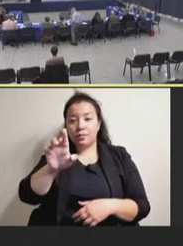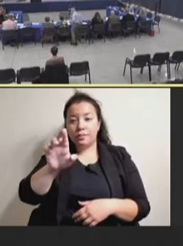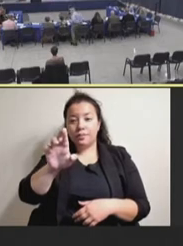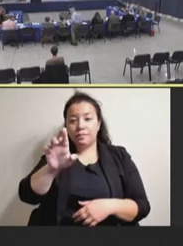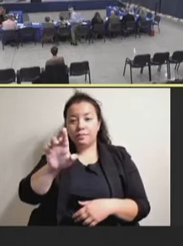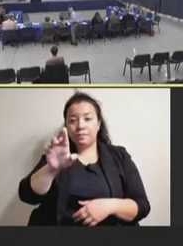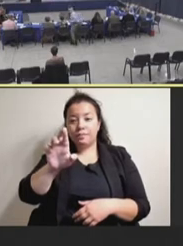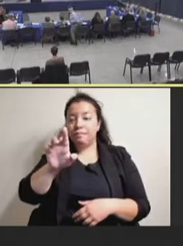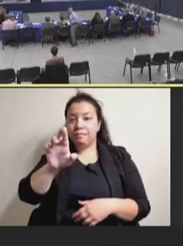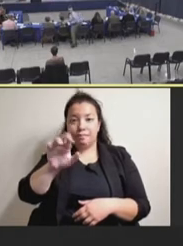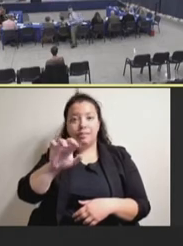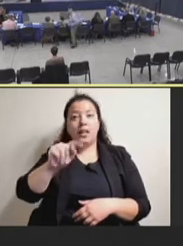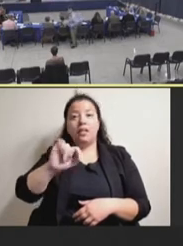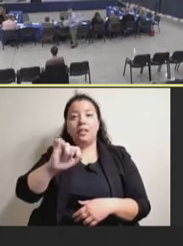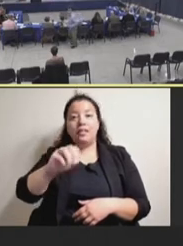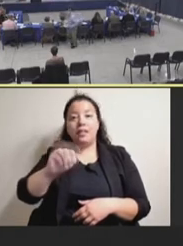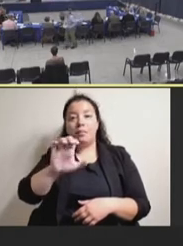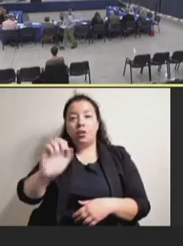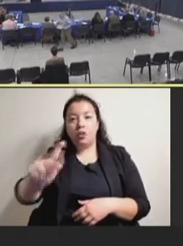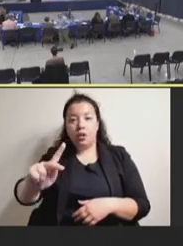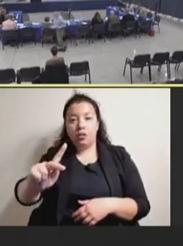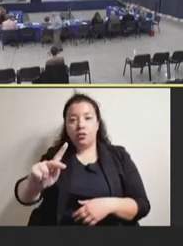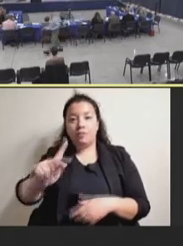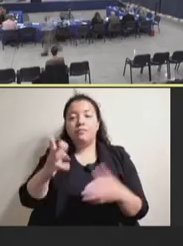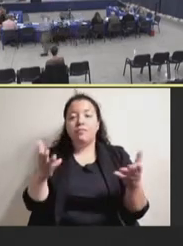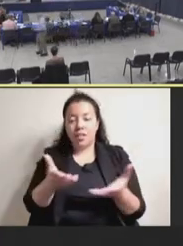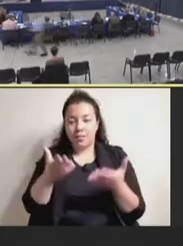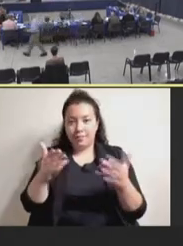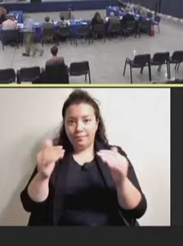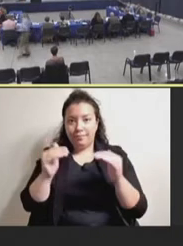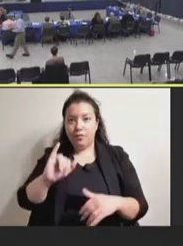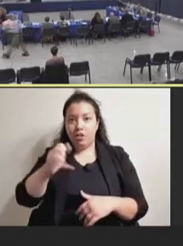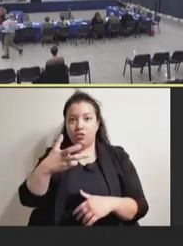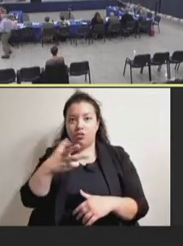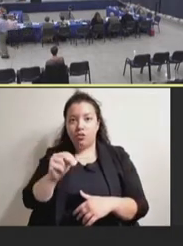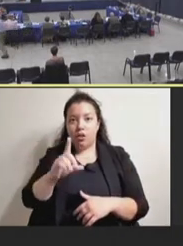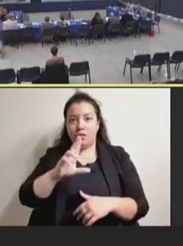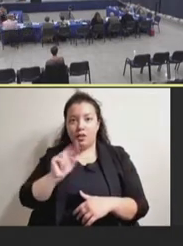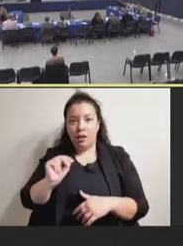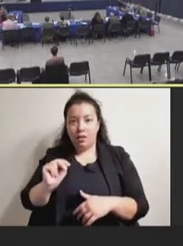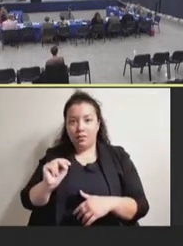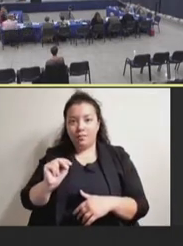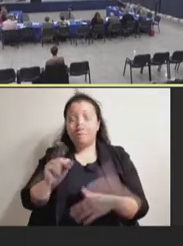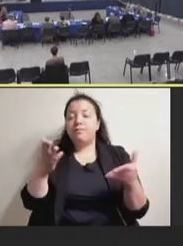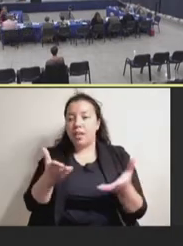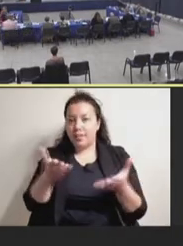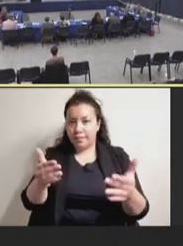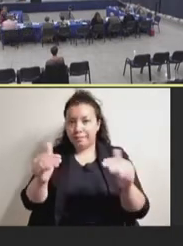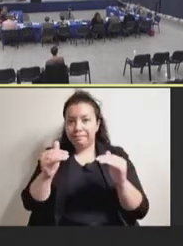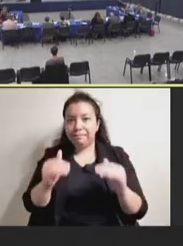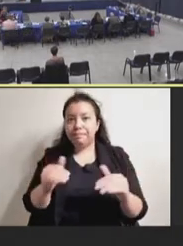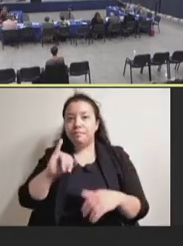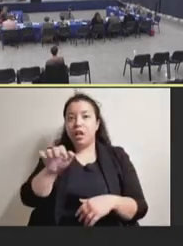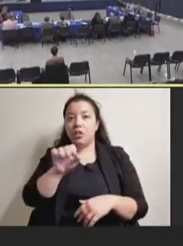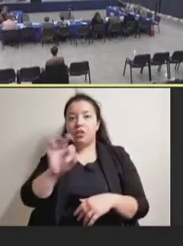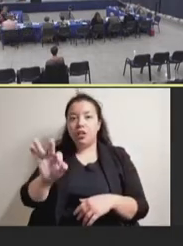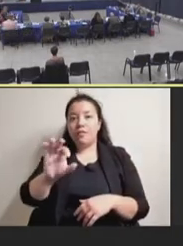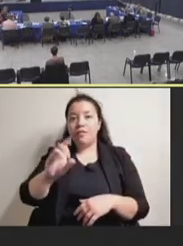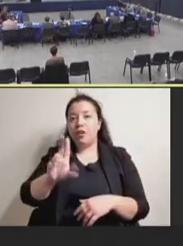Robert present. John Dunn, present. Jeff Duchen.